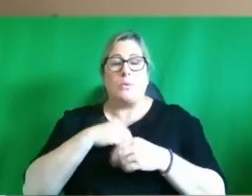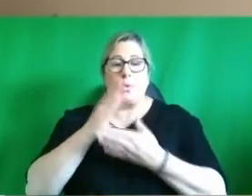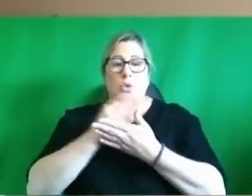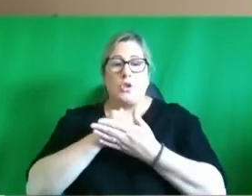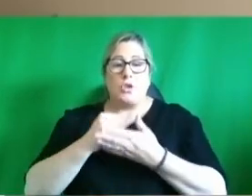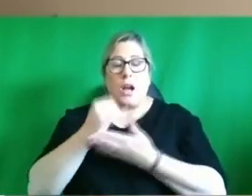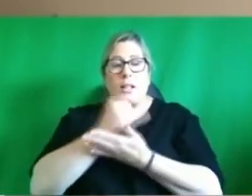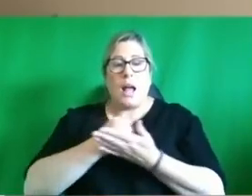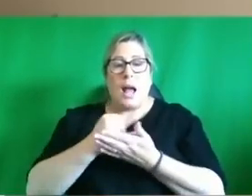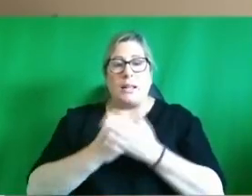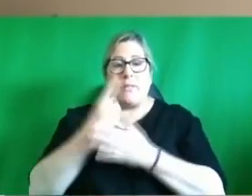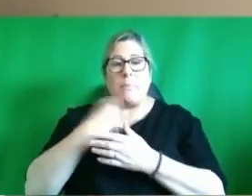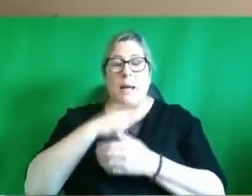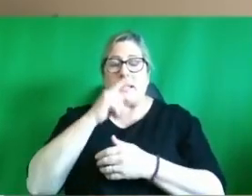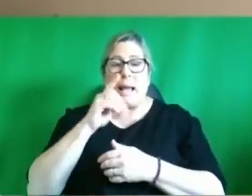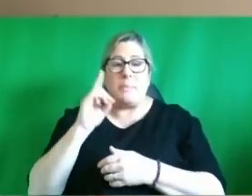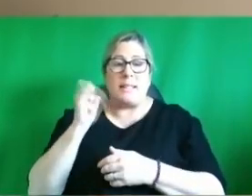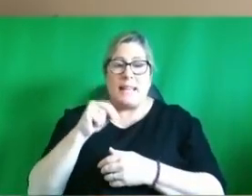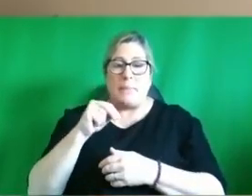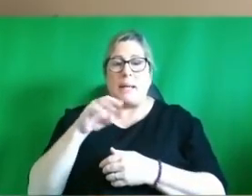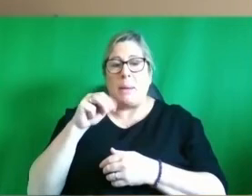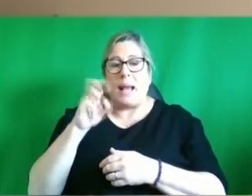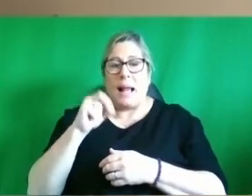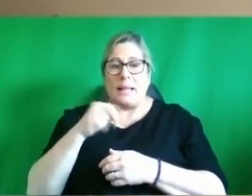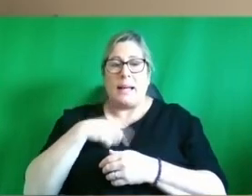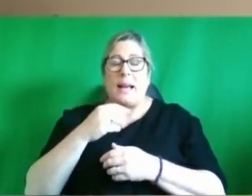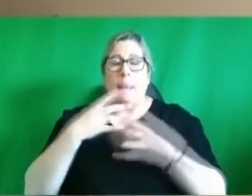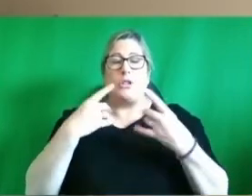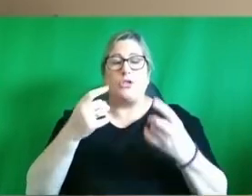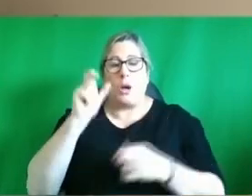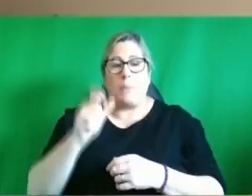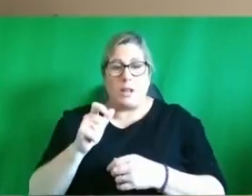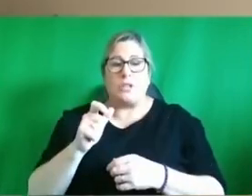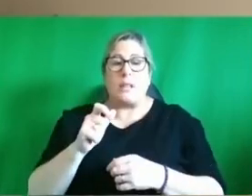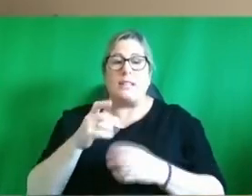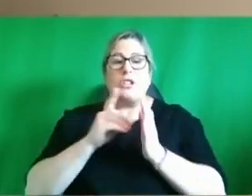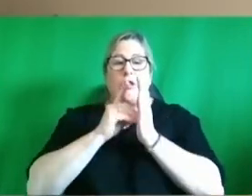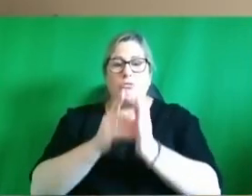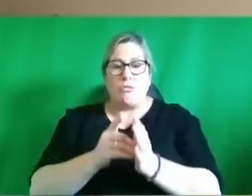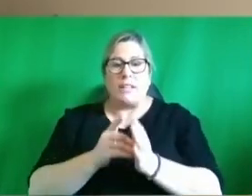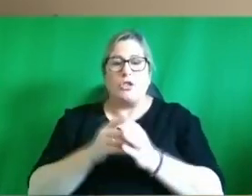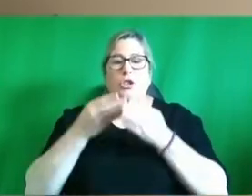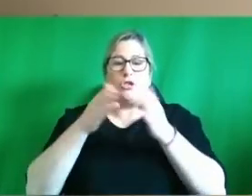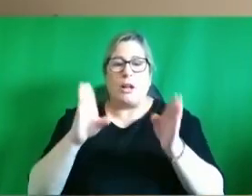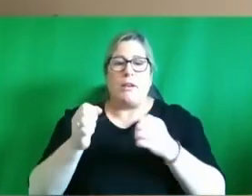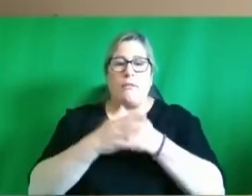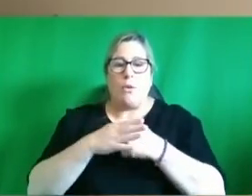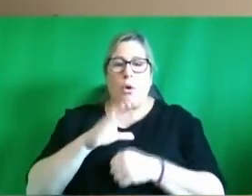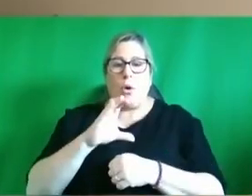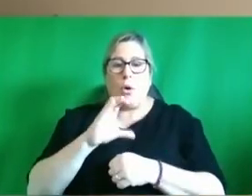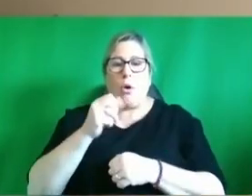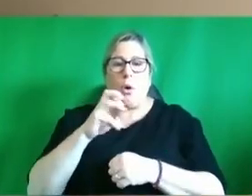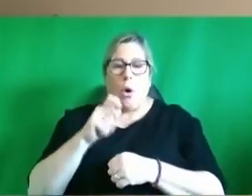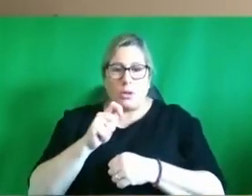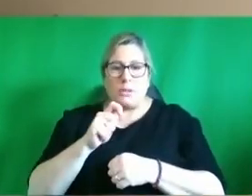my name is Damian McCallion and I'm the chairperson and director general of COT is a cross-border body and